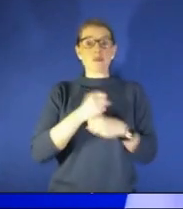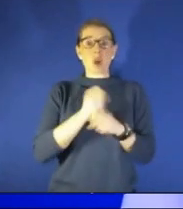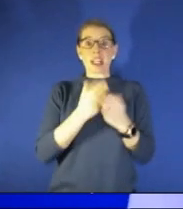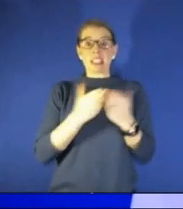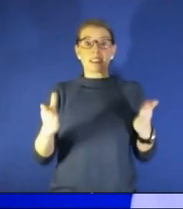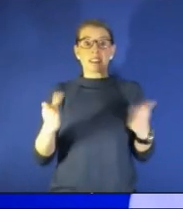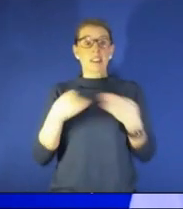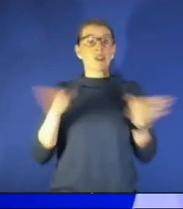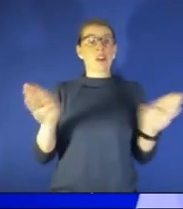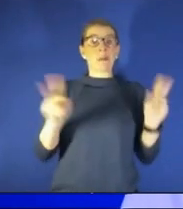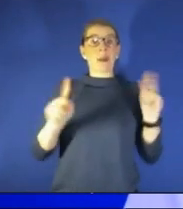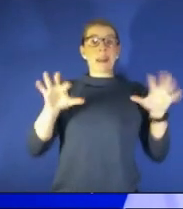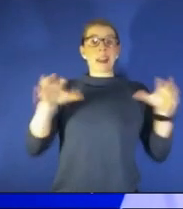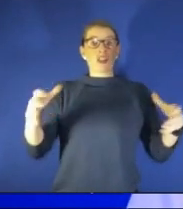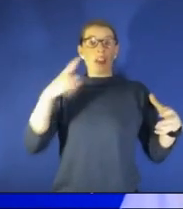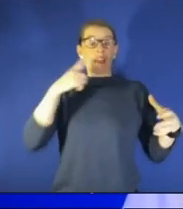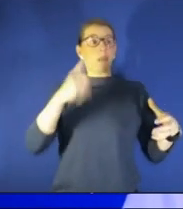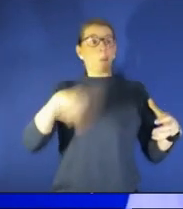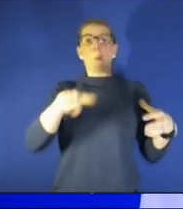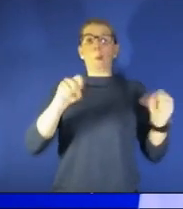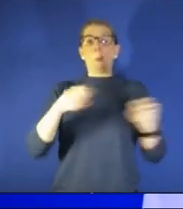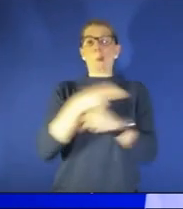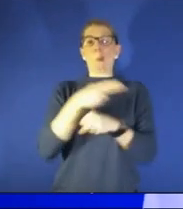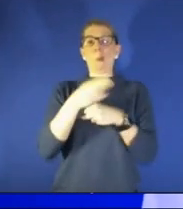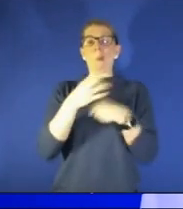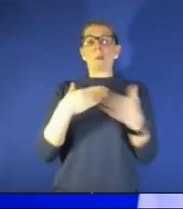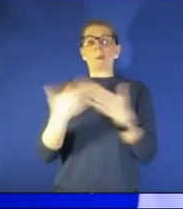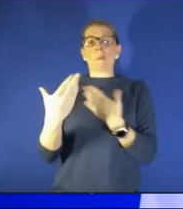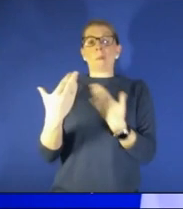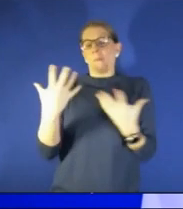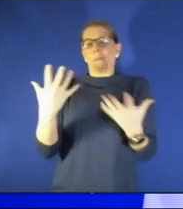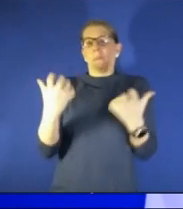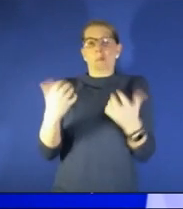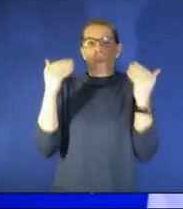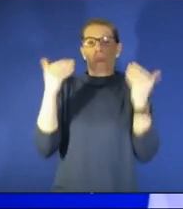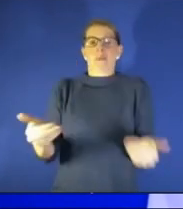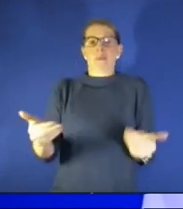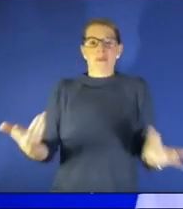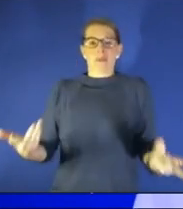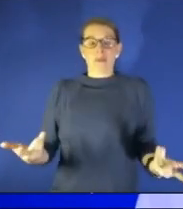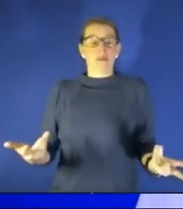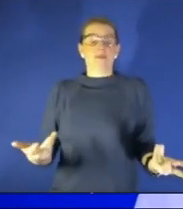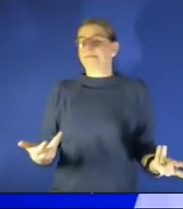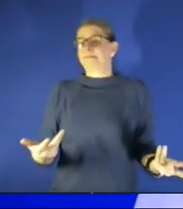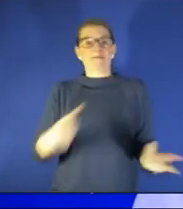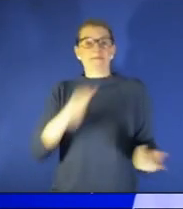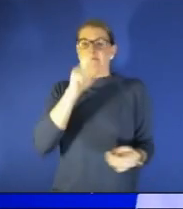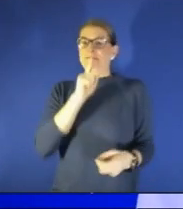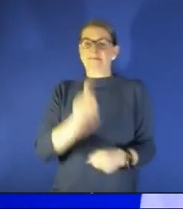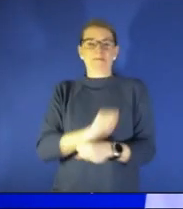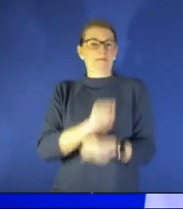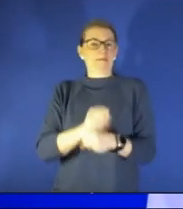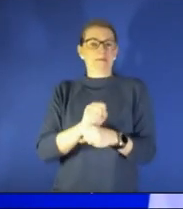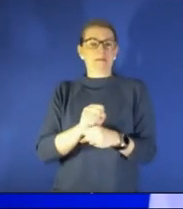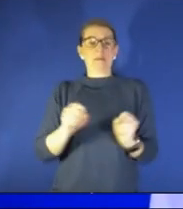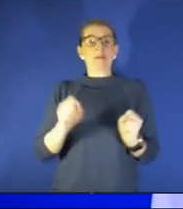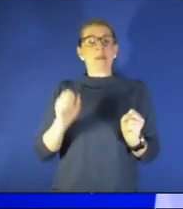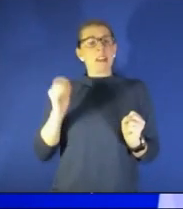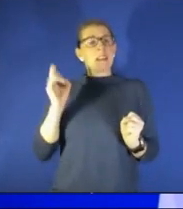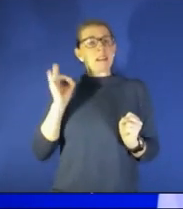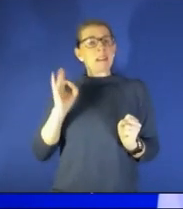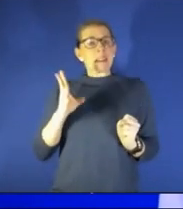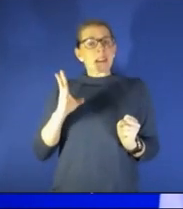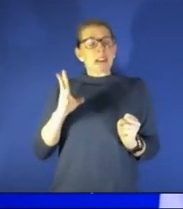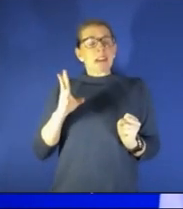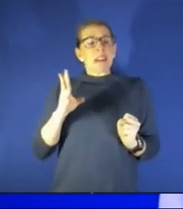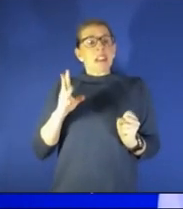just thinks that they can use them in any sort of manner they want that is not true we know there can be extremely harmful effects and so i think